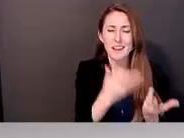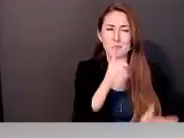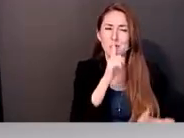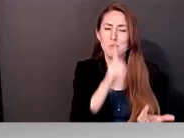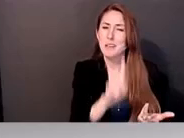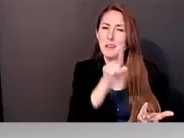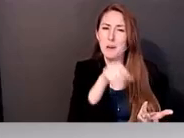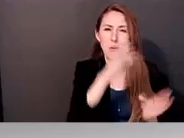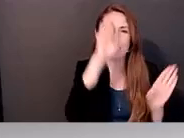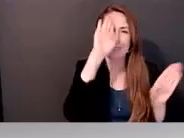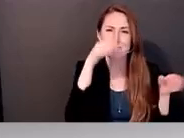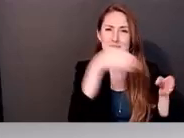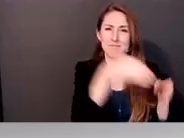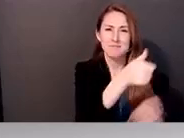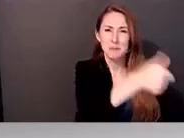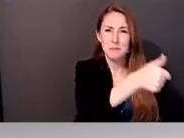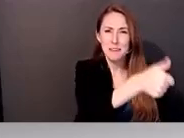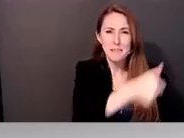um,